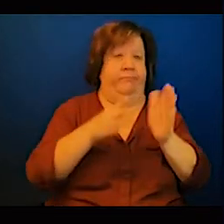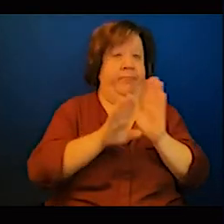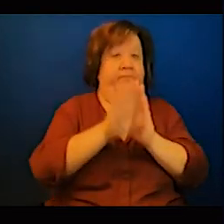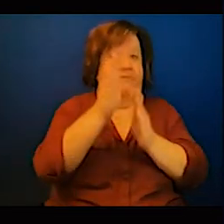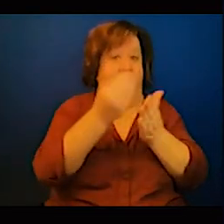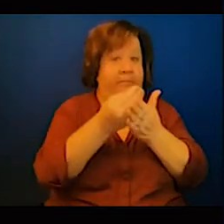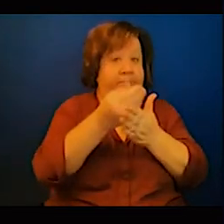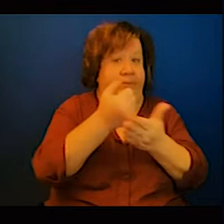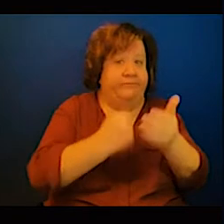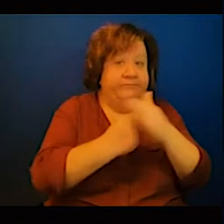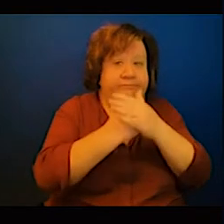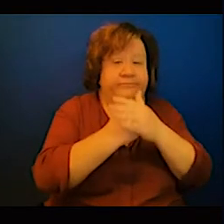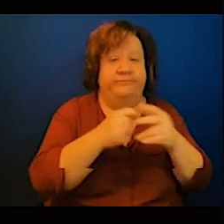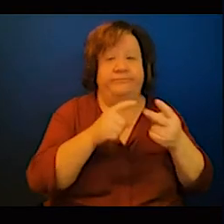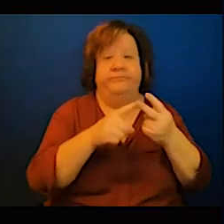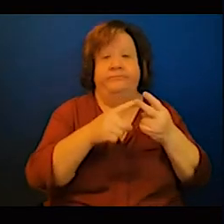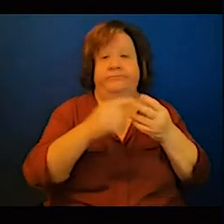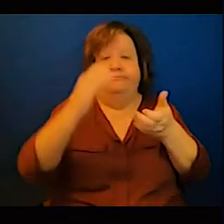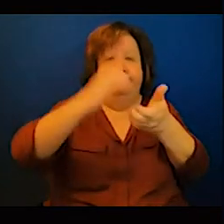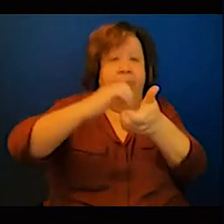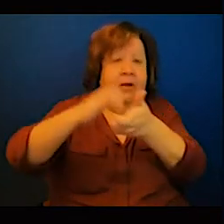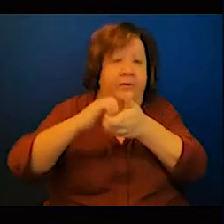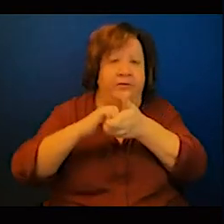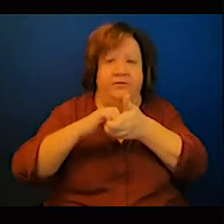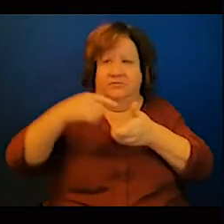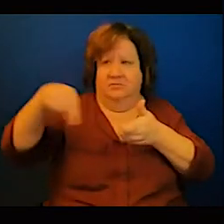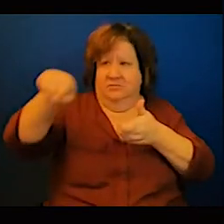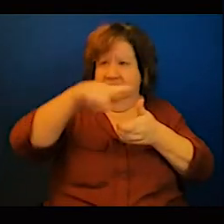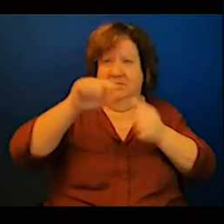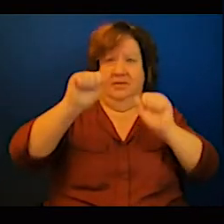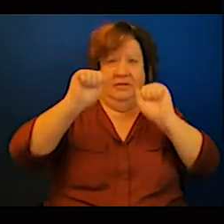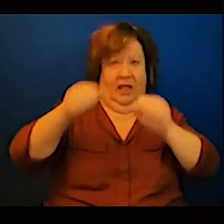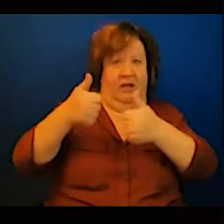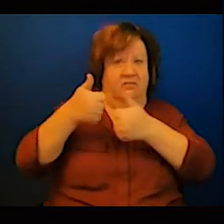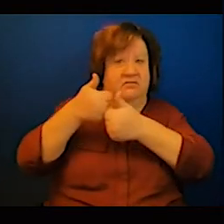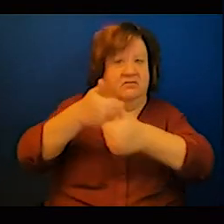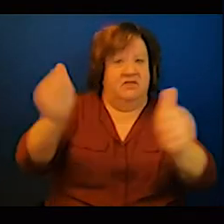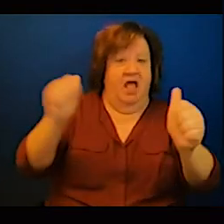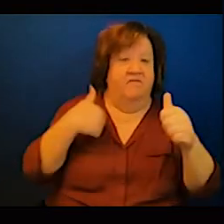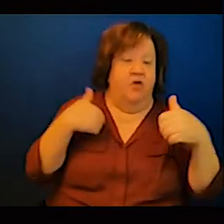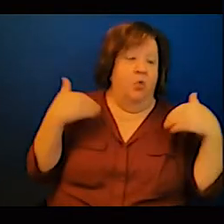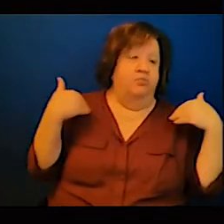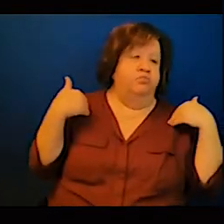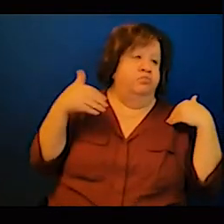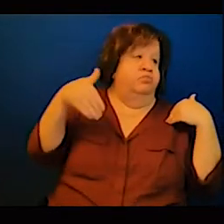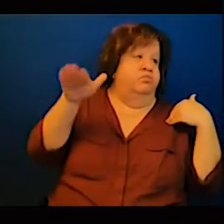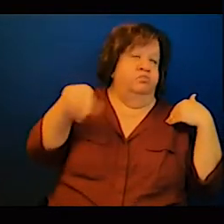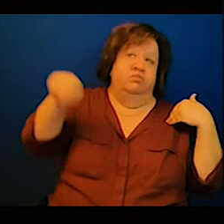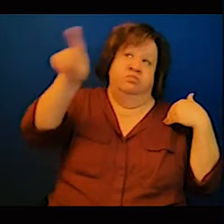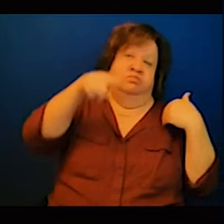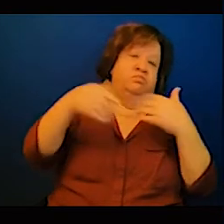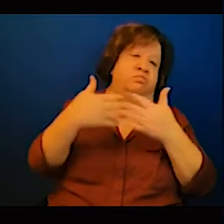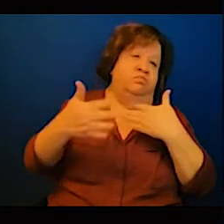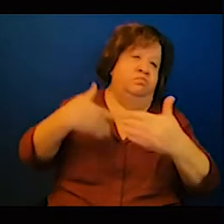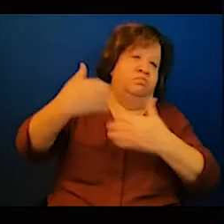to bring in that much needed, um, private sector investment, technical expertise. But